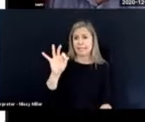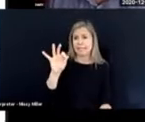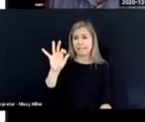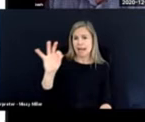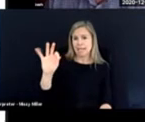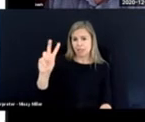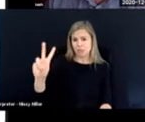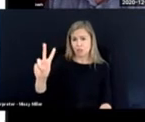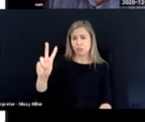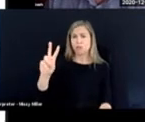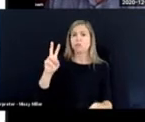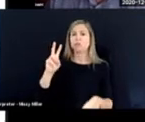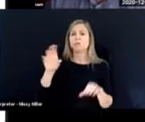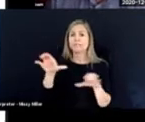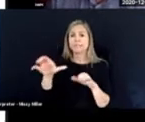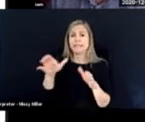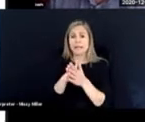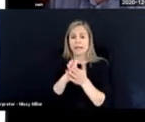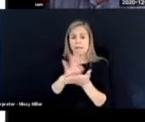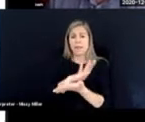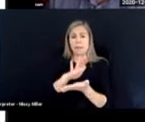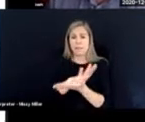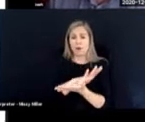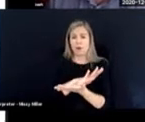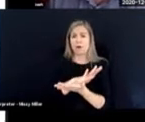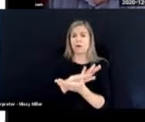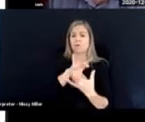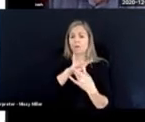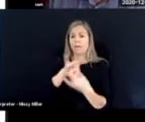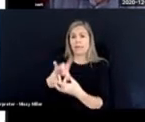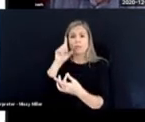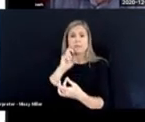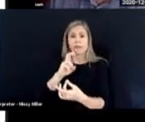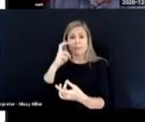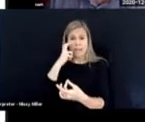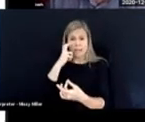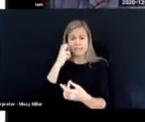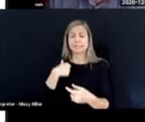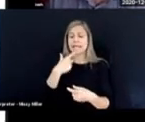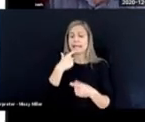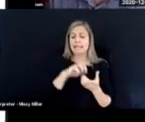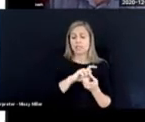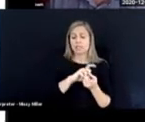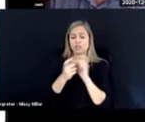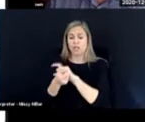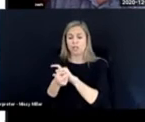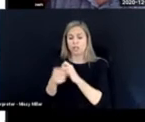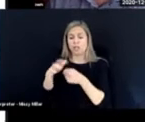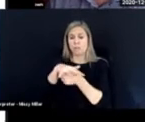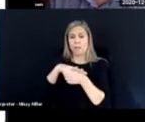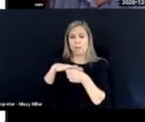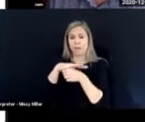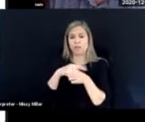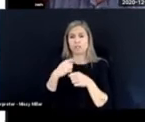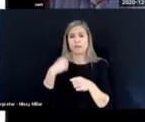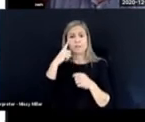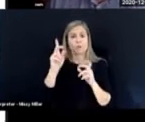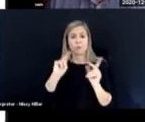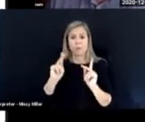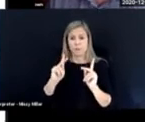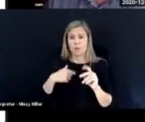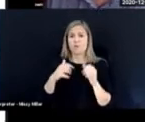in 1992 called A Changing Population of Children and Youth with Deafblindness,